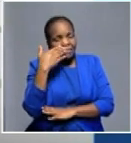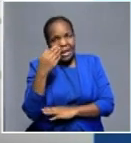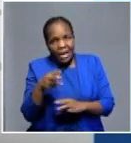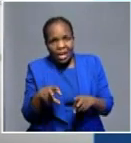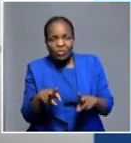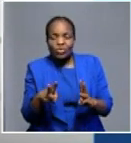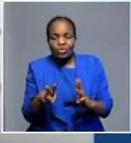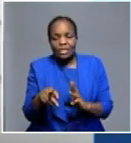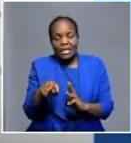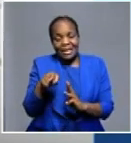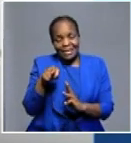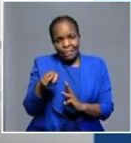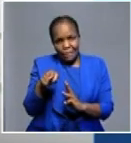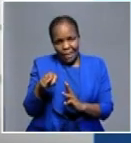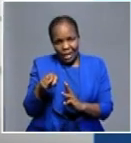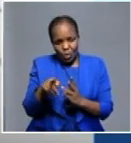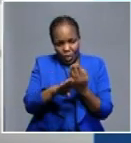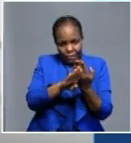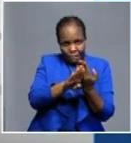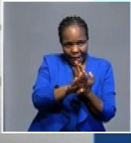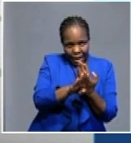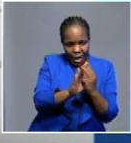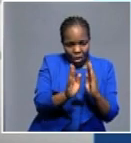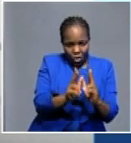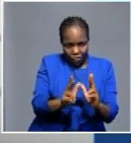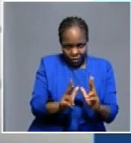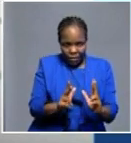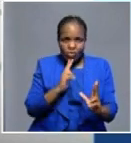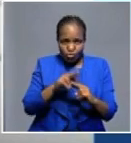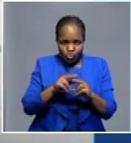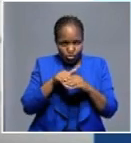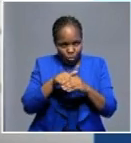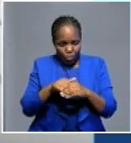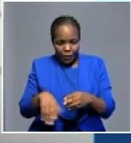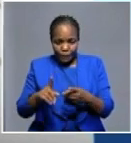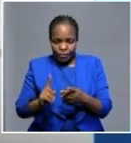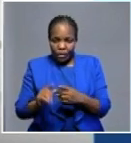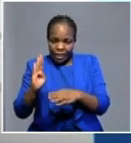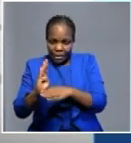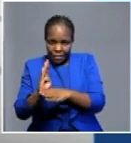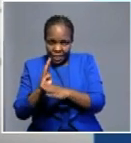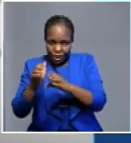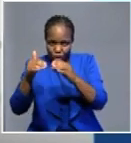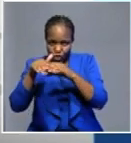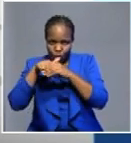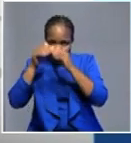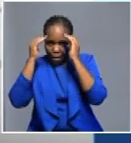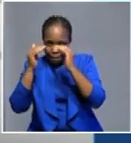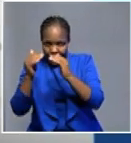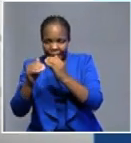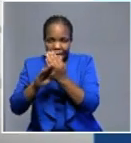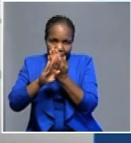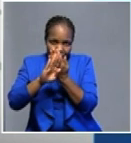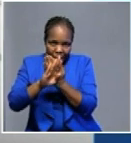protect the passengers, how best we can protect the business interests of the bus and taxi